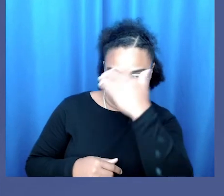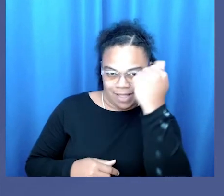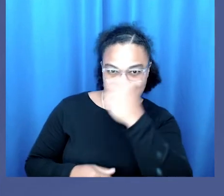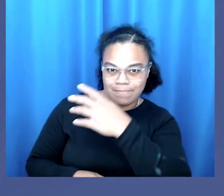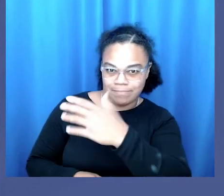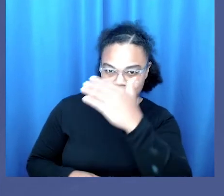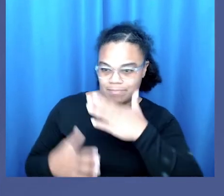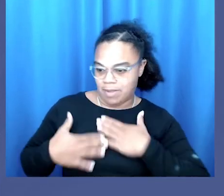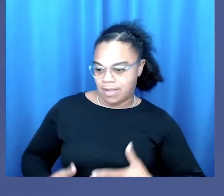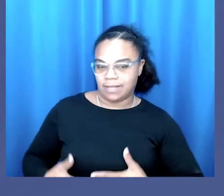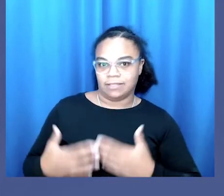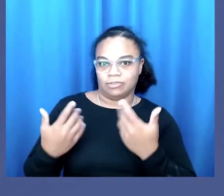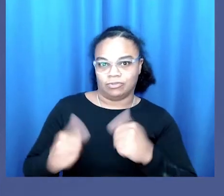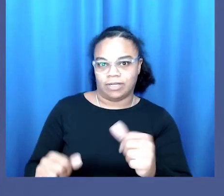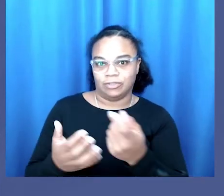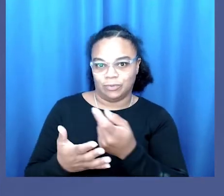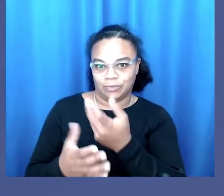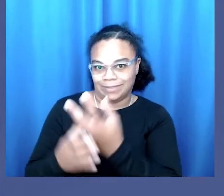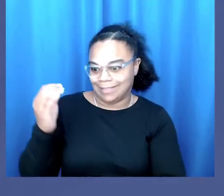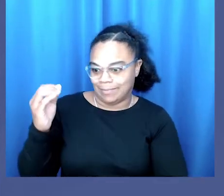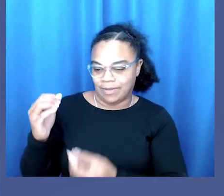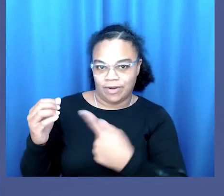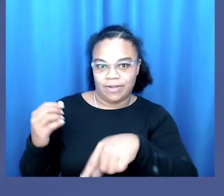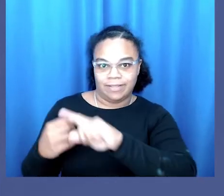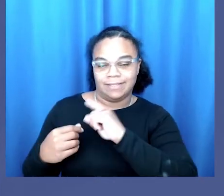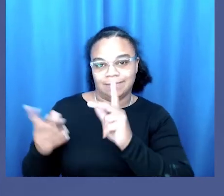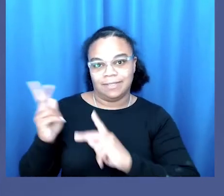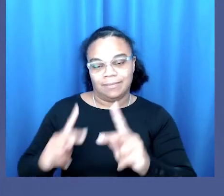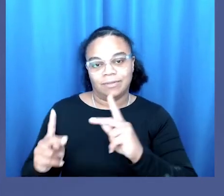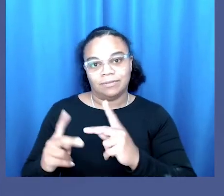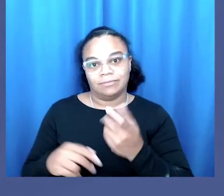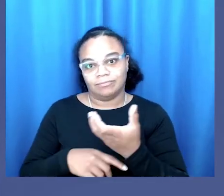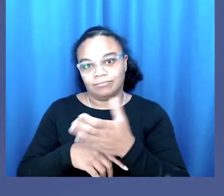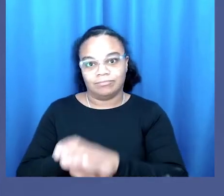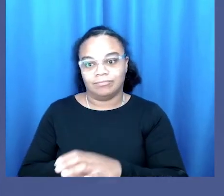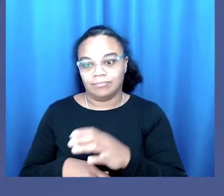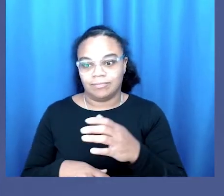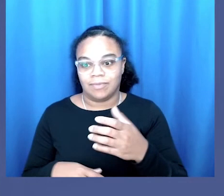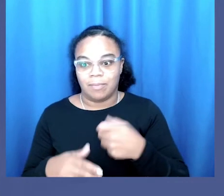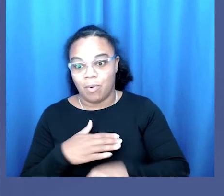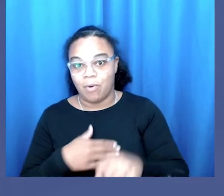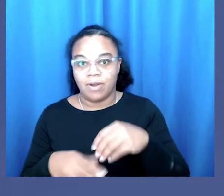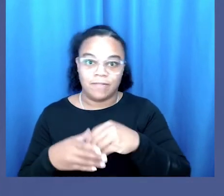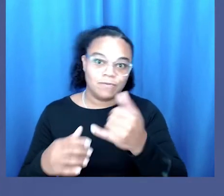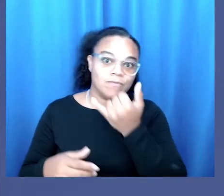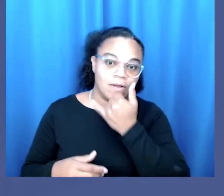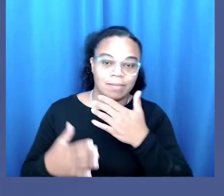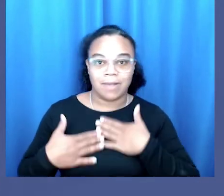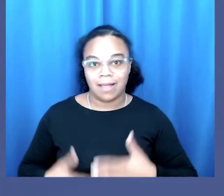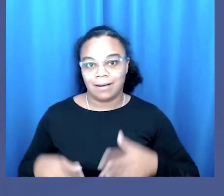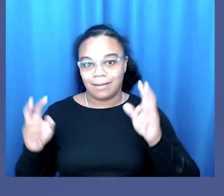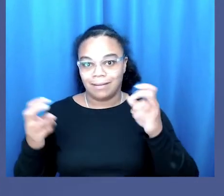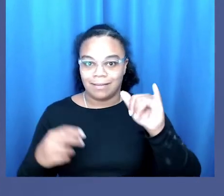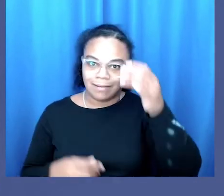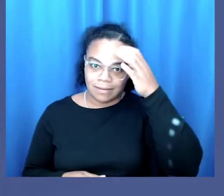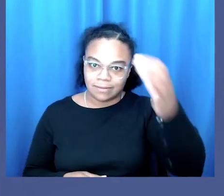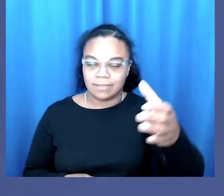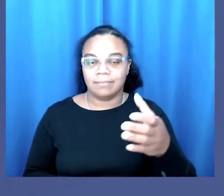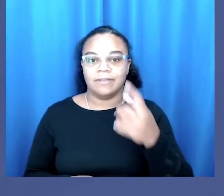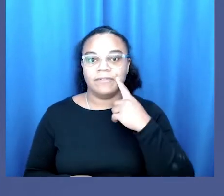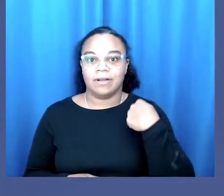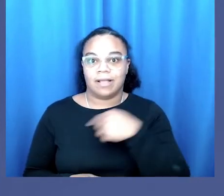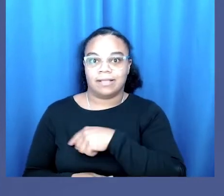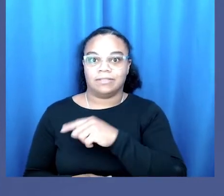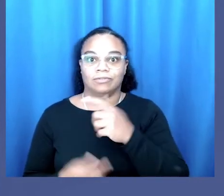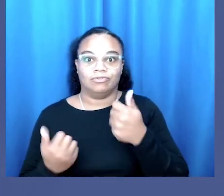disappear black and brown trans feminine people by subjecting people to the snitch-like bio-myth of born in the wrong body in order